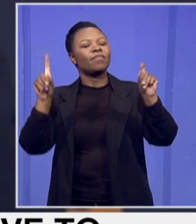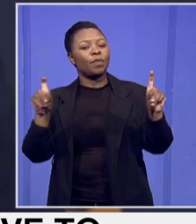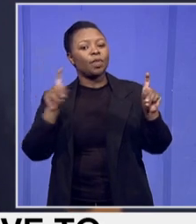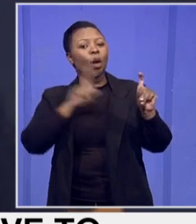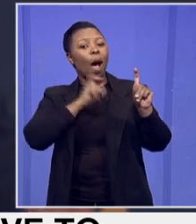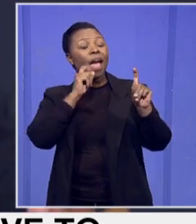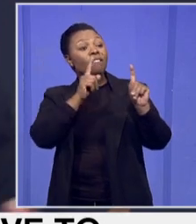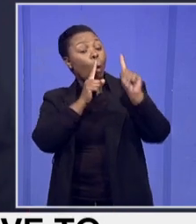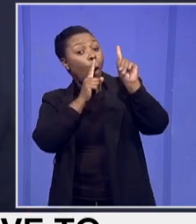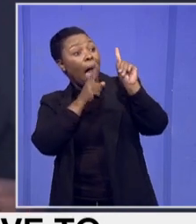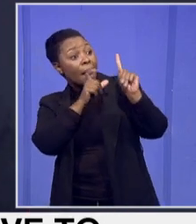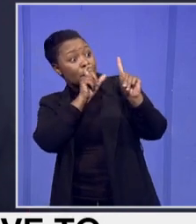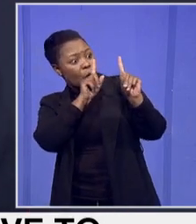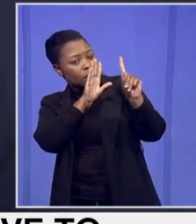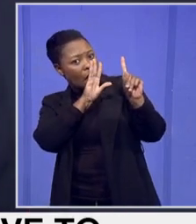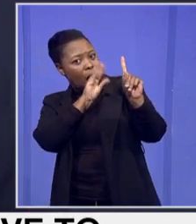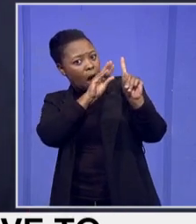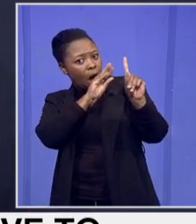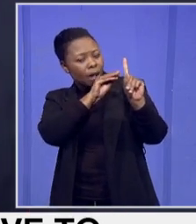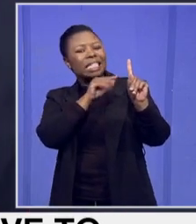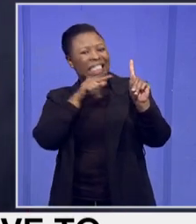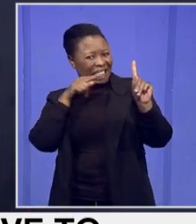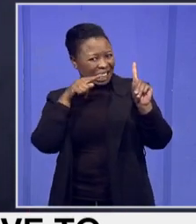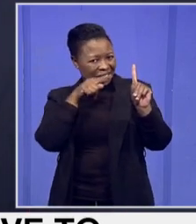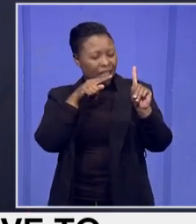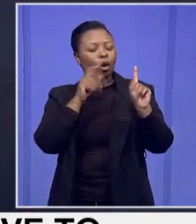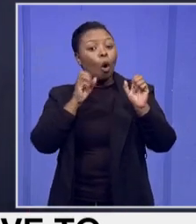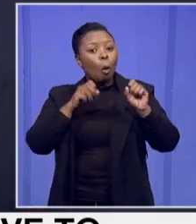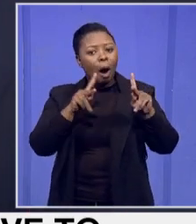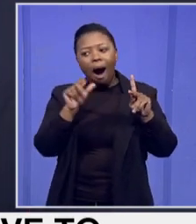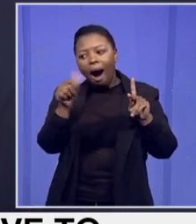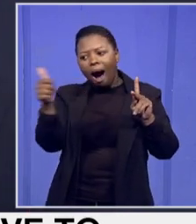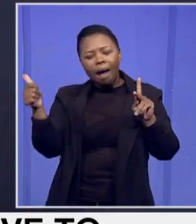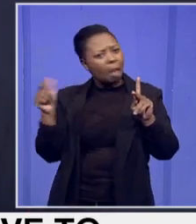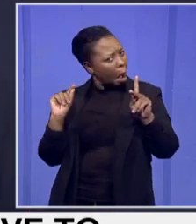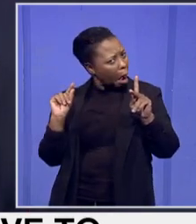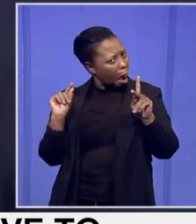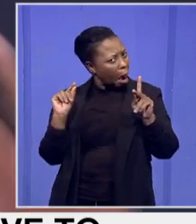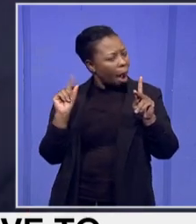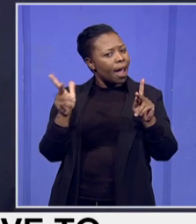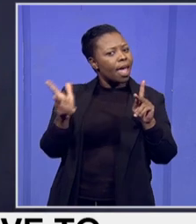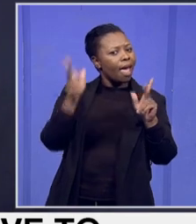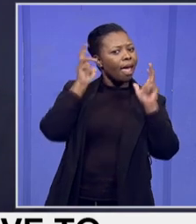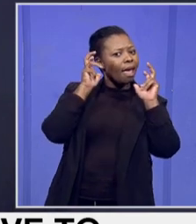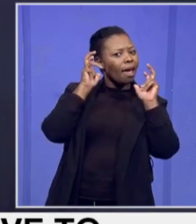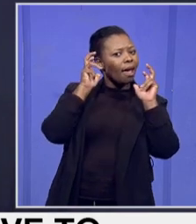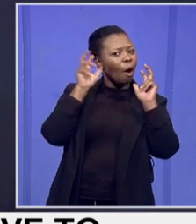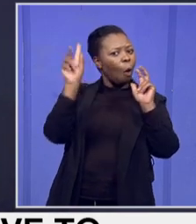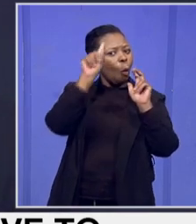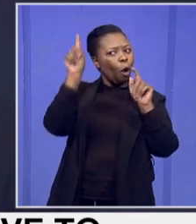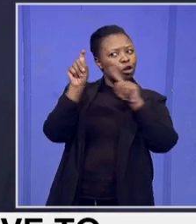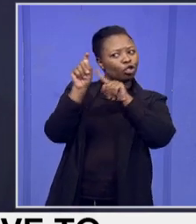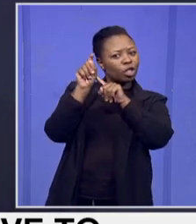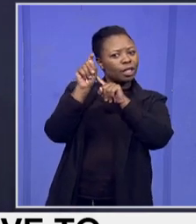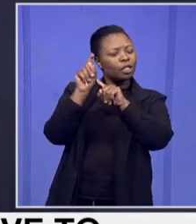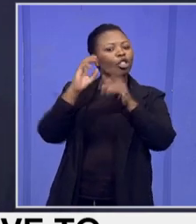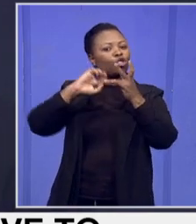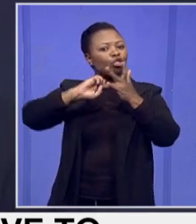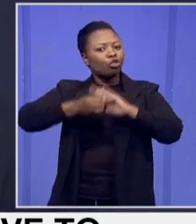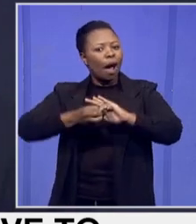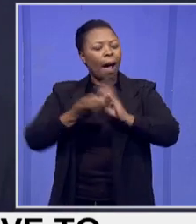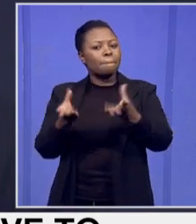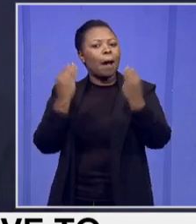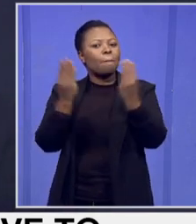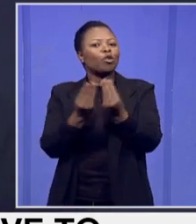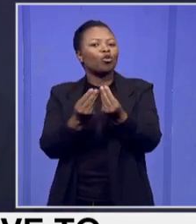individual creates an opportunity for others to hear the question and try and find solutions to the questions that we ask.